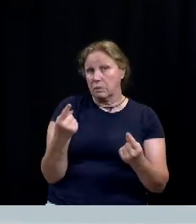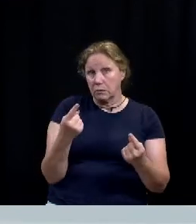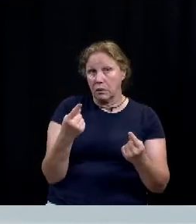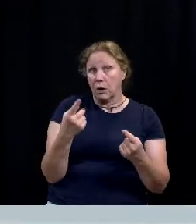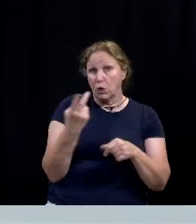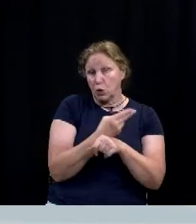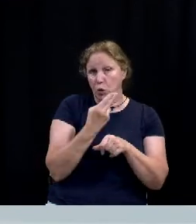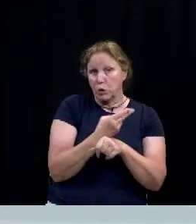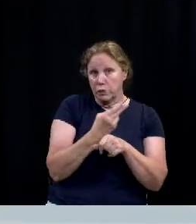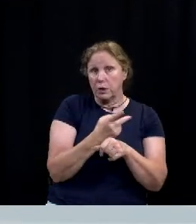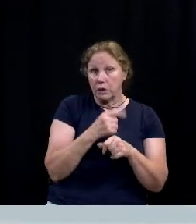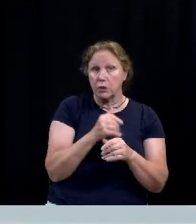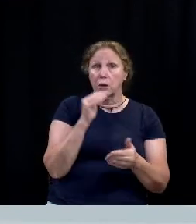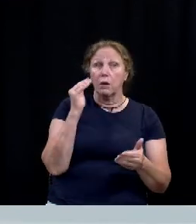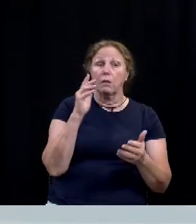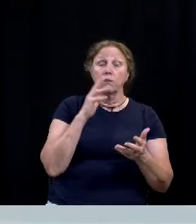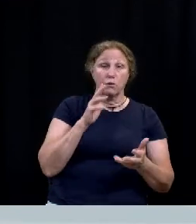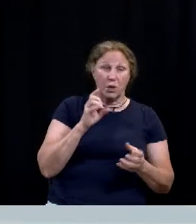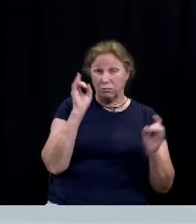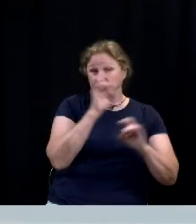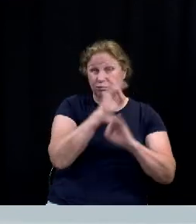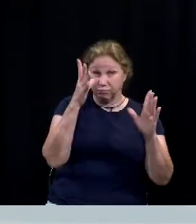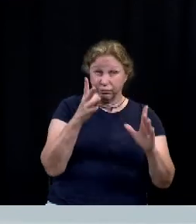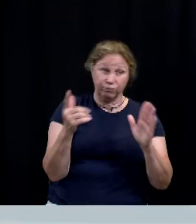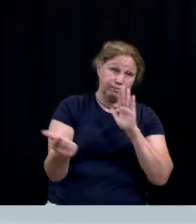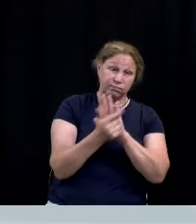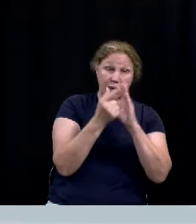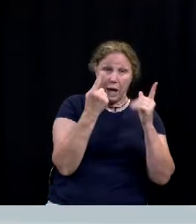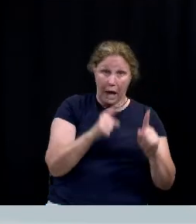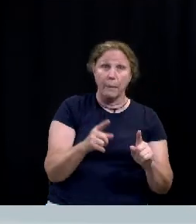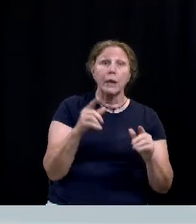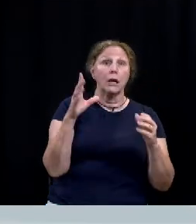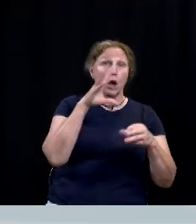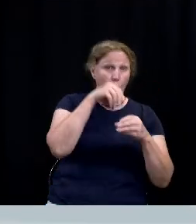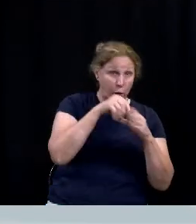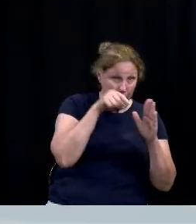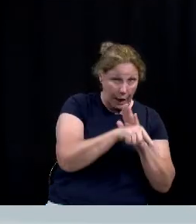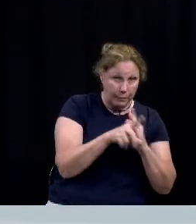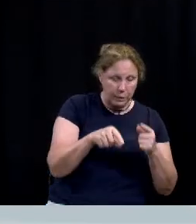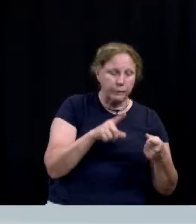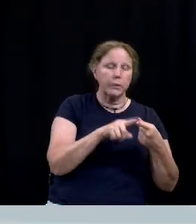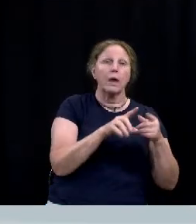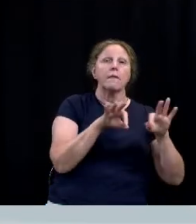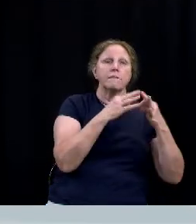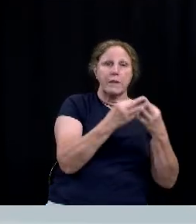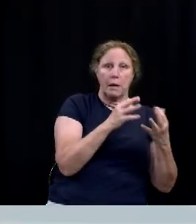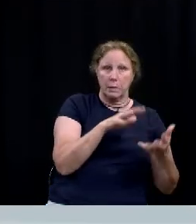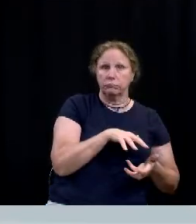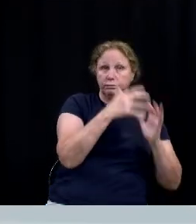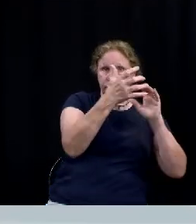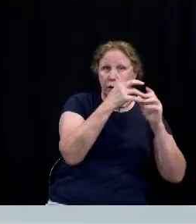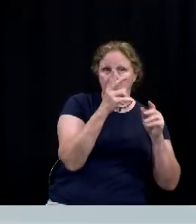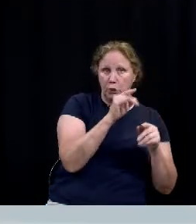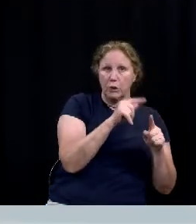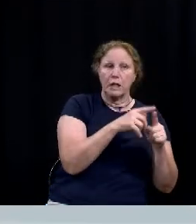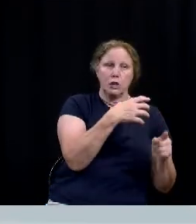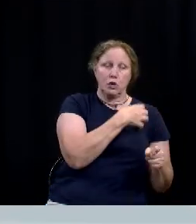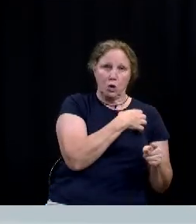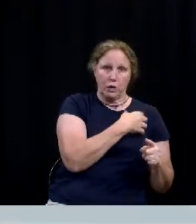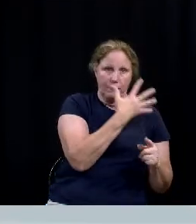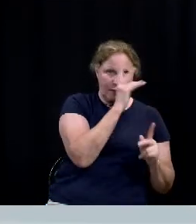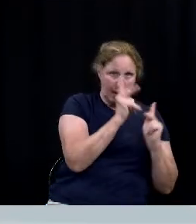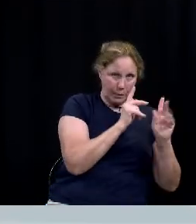implemented to reduce violent crimes including homicide the family violence unit which consists of a sergeant and five